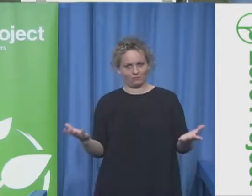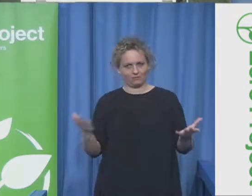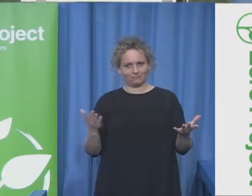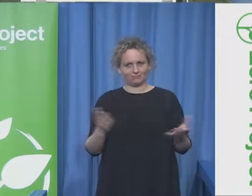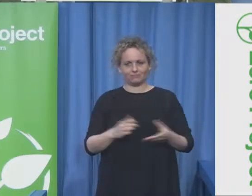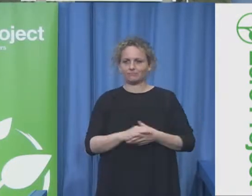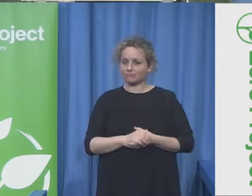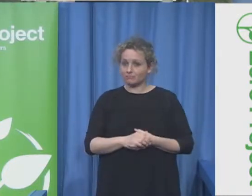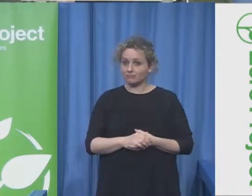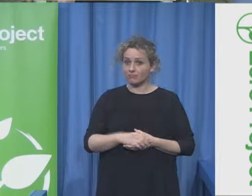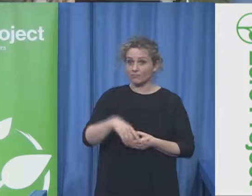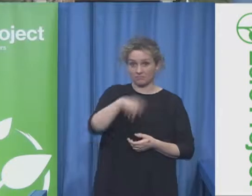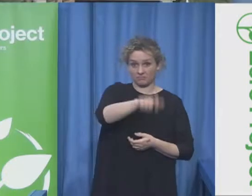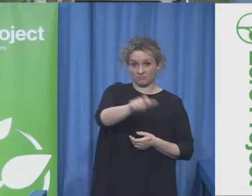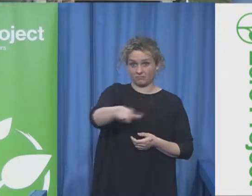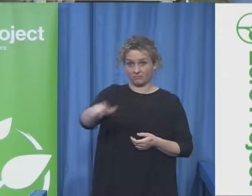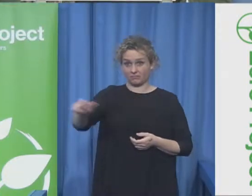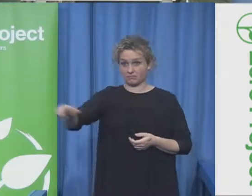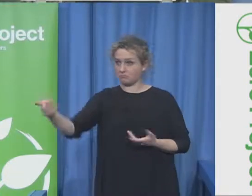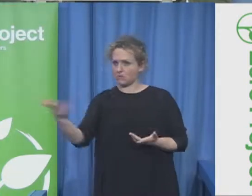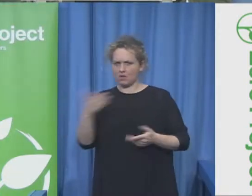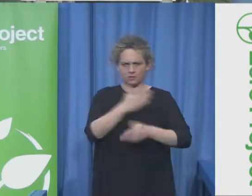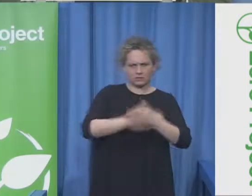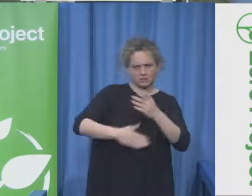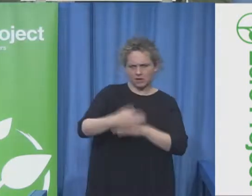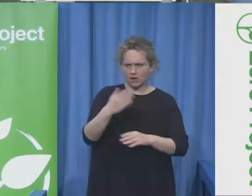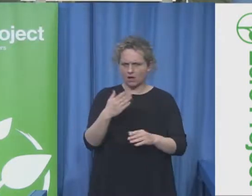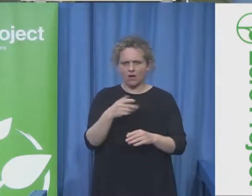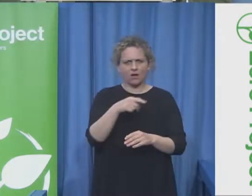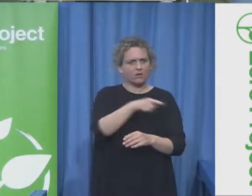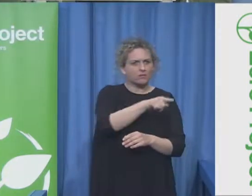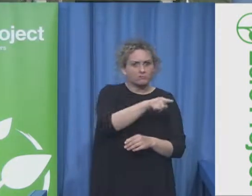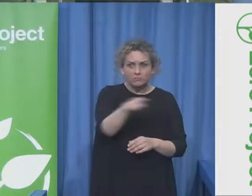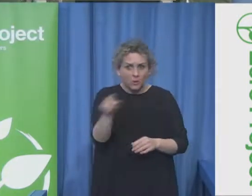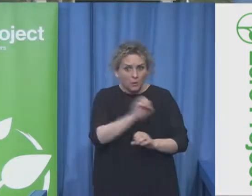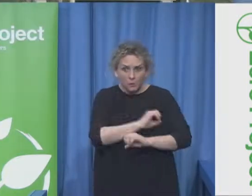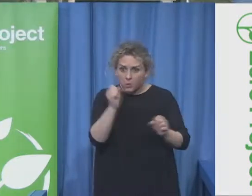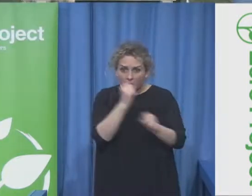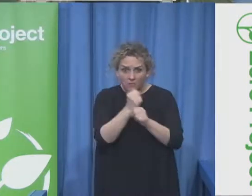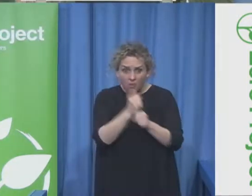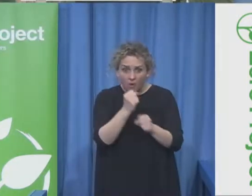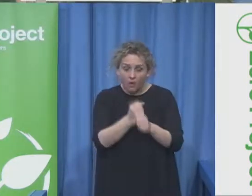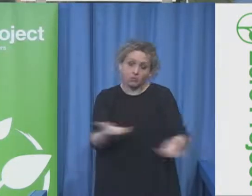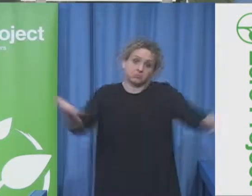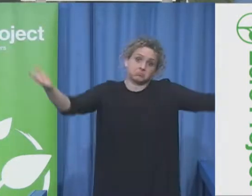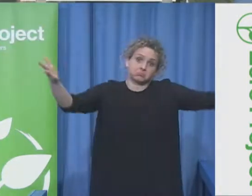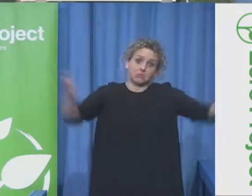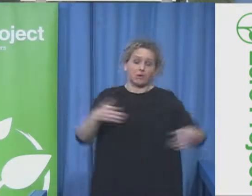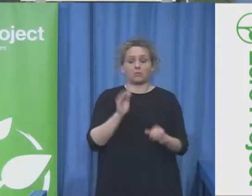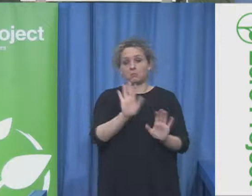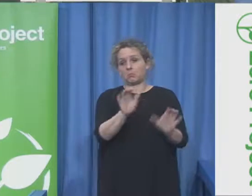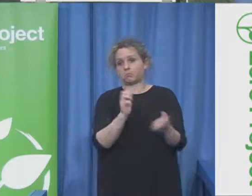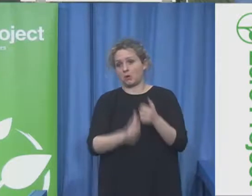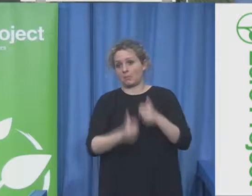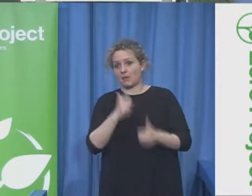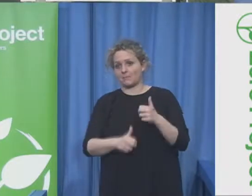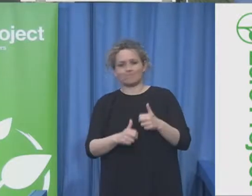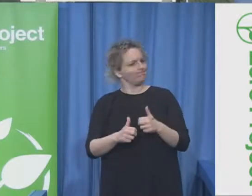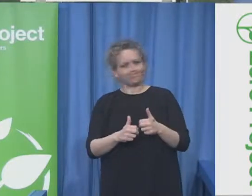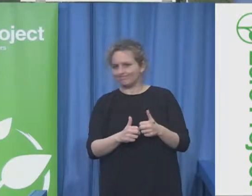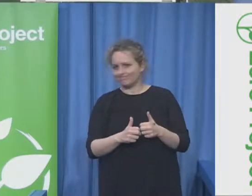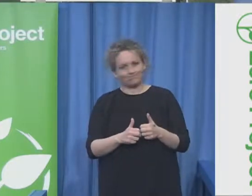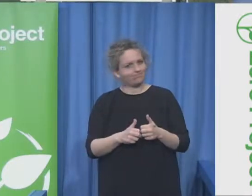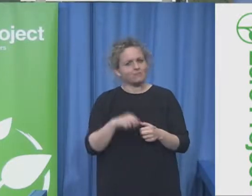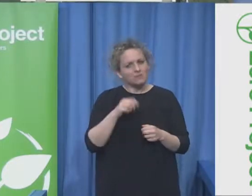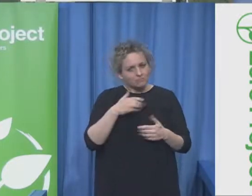senior manager go to a conference on disability and she came back to me and said I was blamed for every bad thing that every bank has ever done